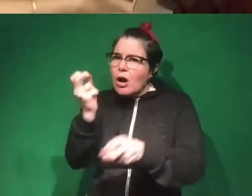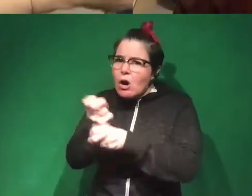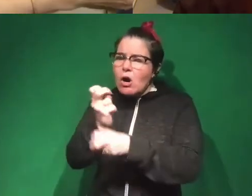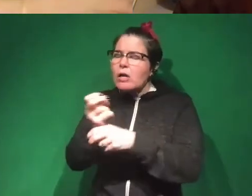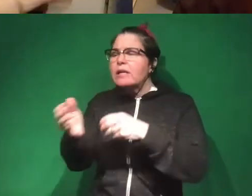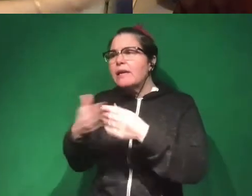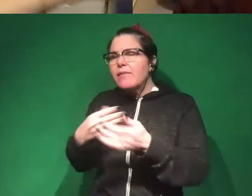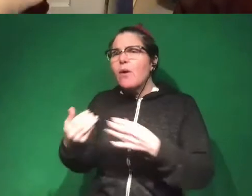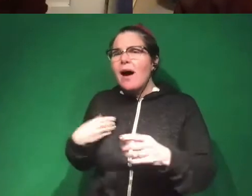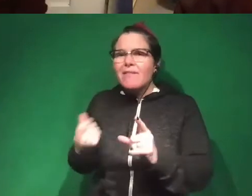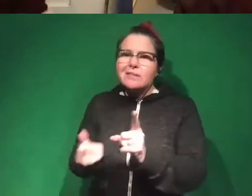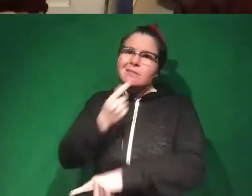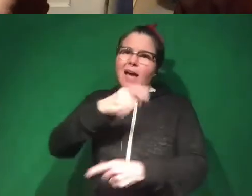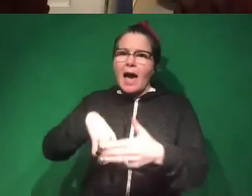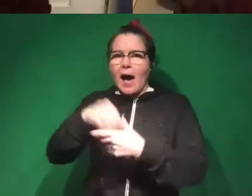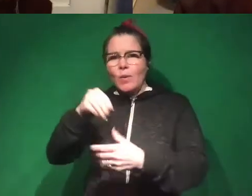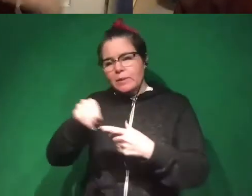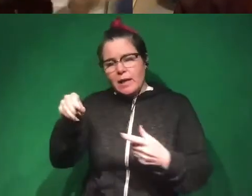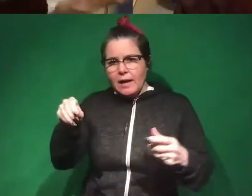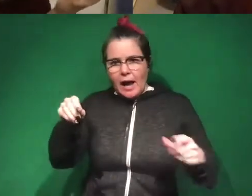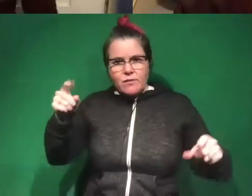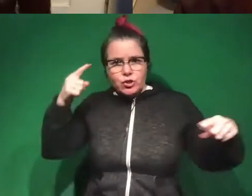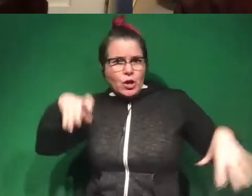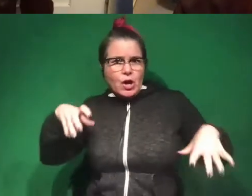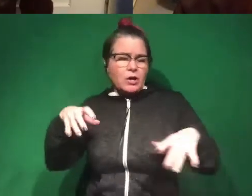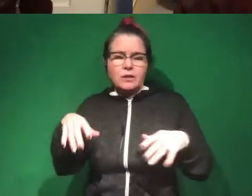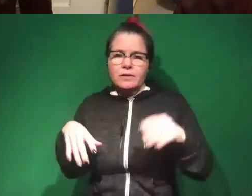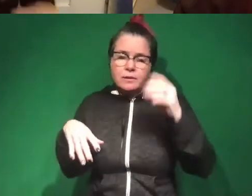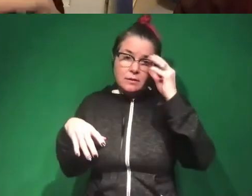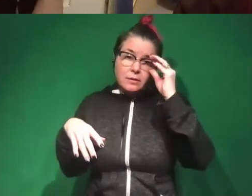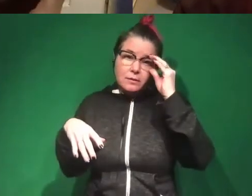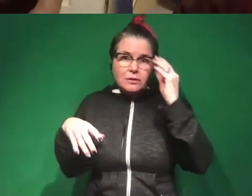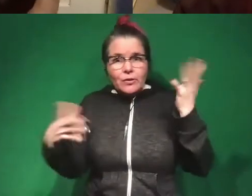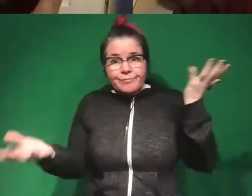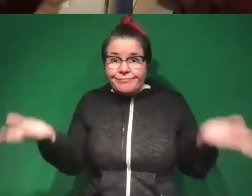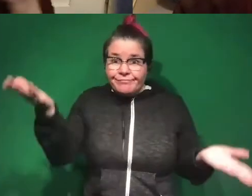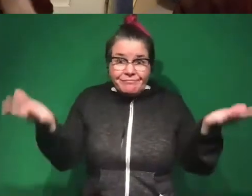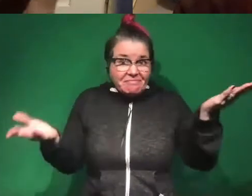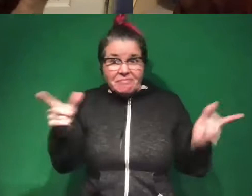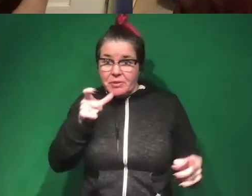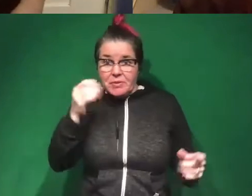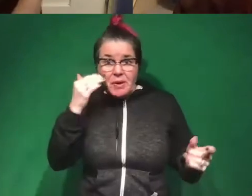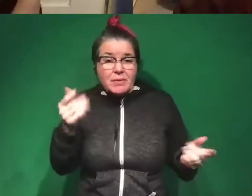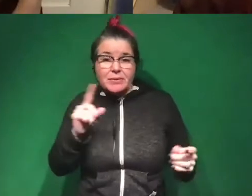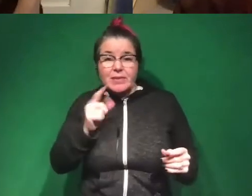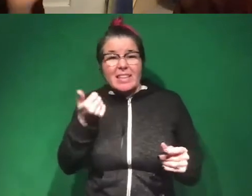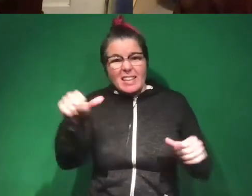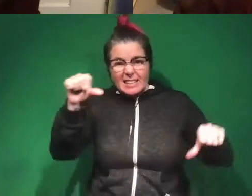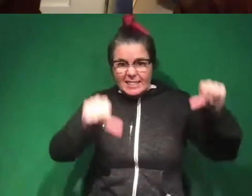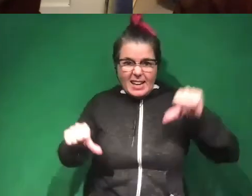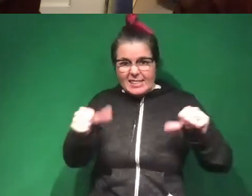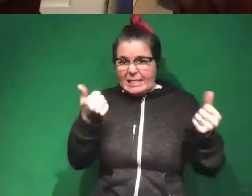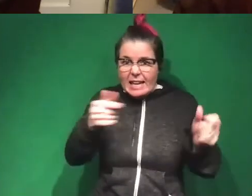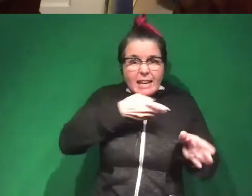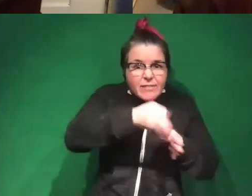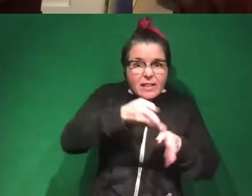call an exogenous shock, an outside shock to the system. So right now, I mean, this is very much a who knows scenario, I think, for any scientist in any field,